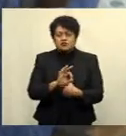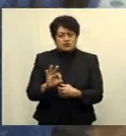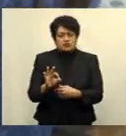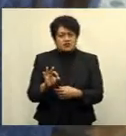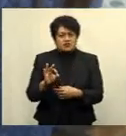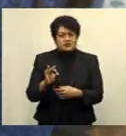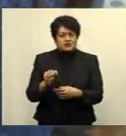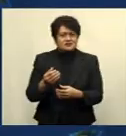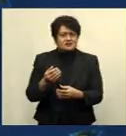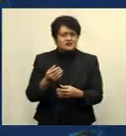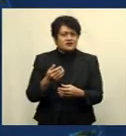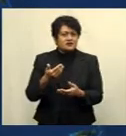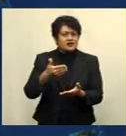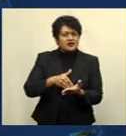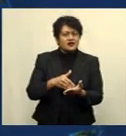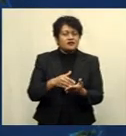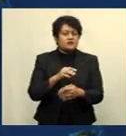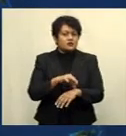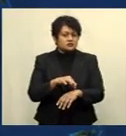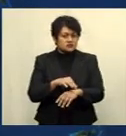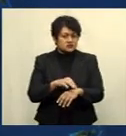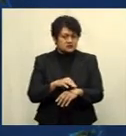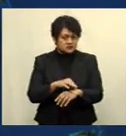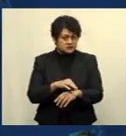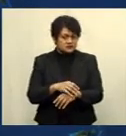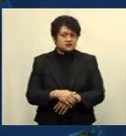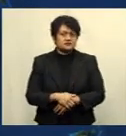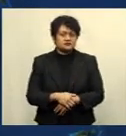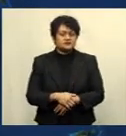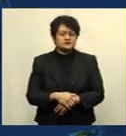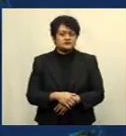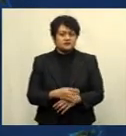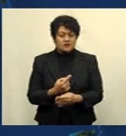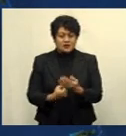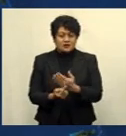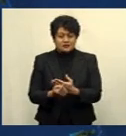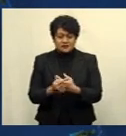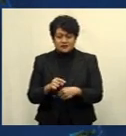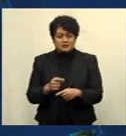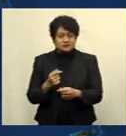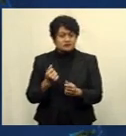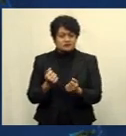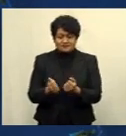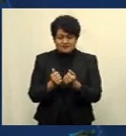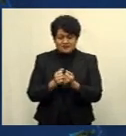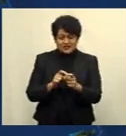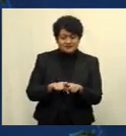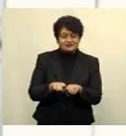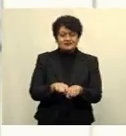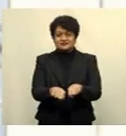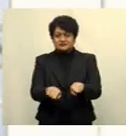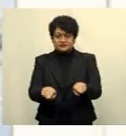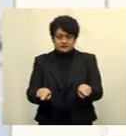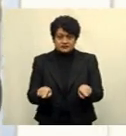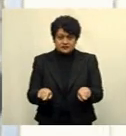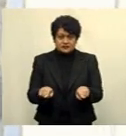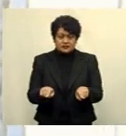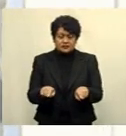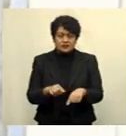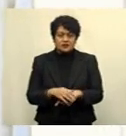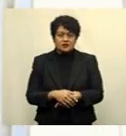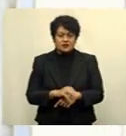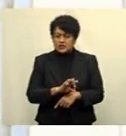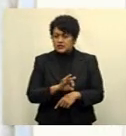And those were positive. None of them ended up in the hospitals. They were majority asymptomatic or, you know, didn't